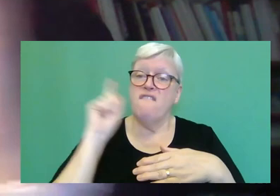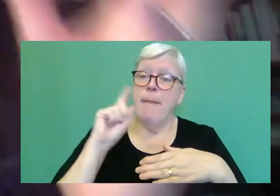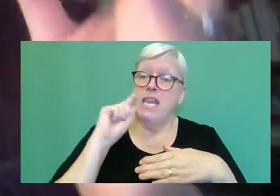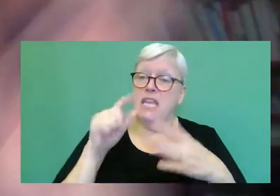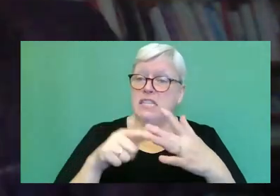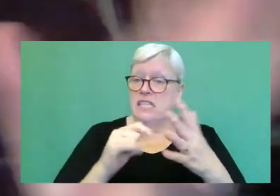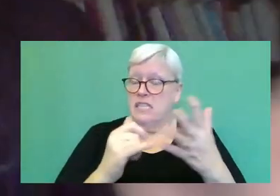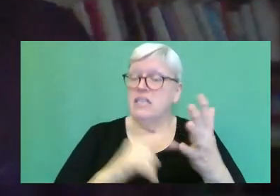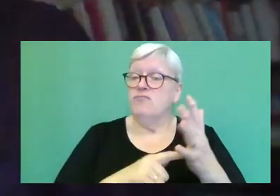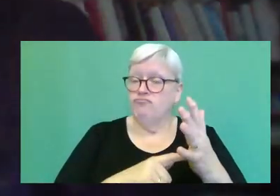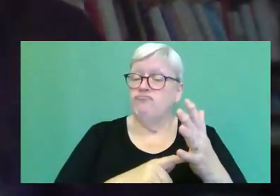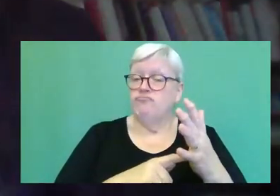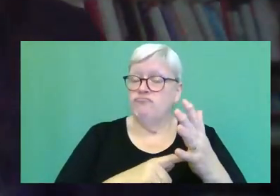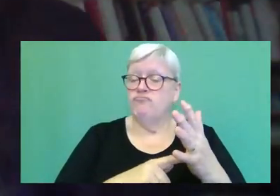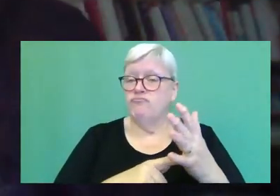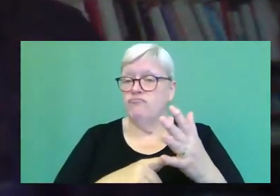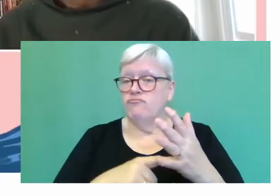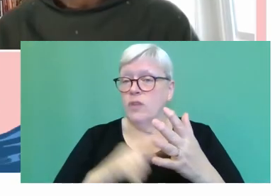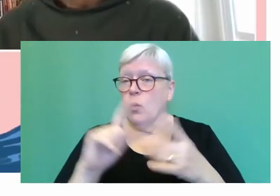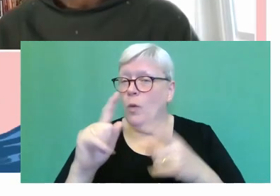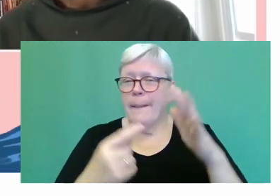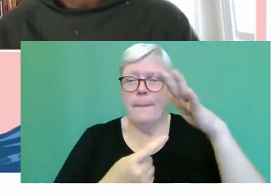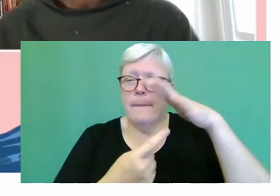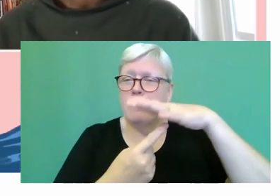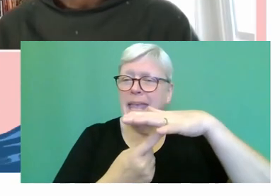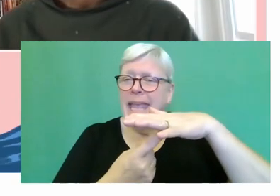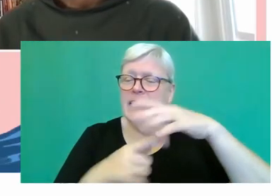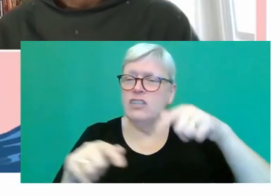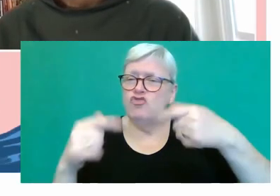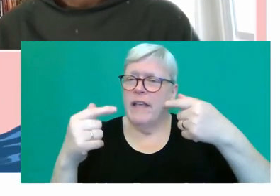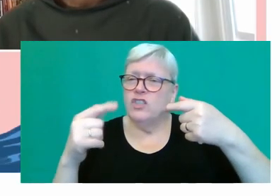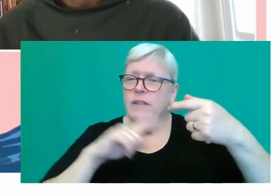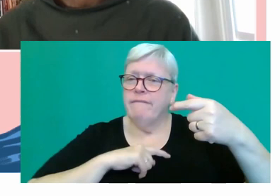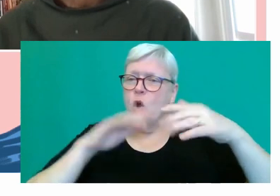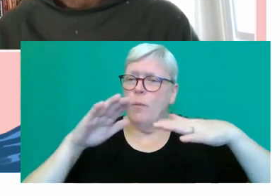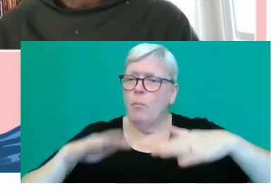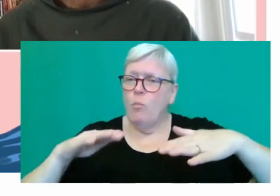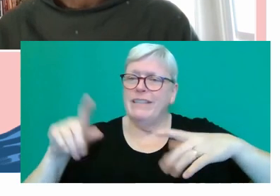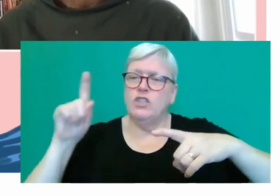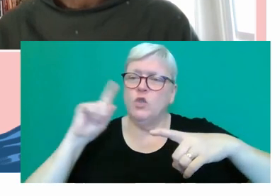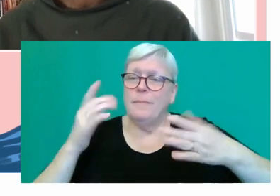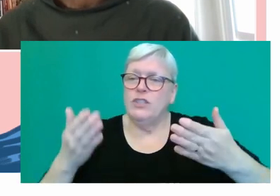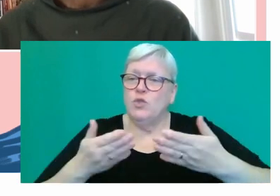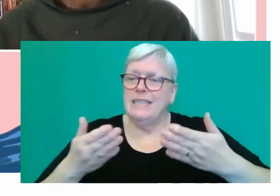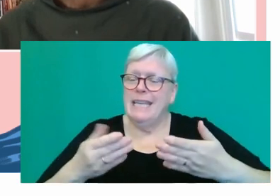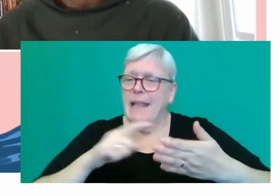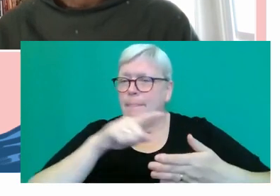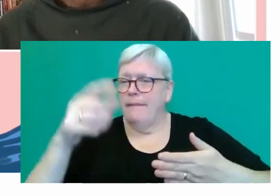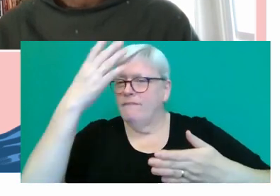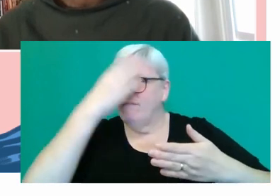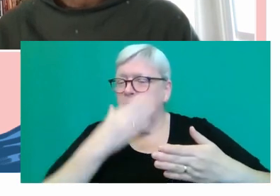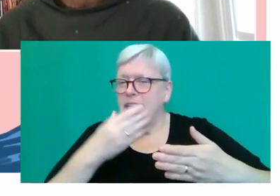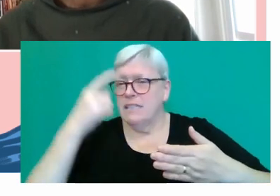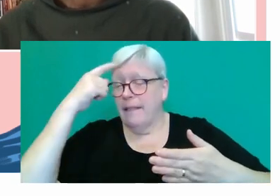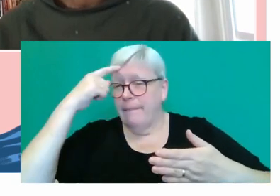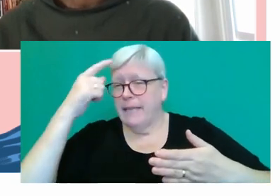the broad question is, what do you think are the main challenges for British women today? What are the main challenges they face? And do you think that the tensions,